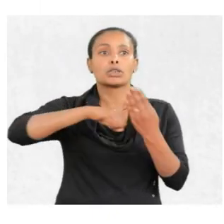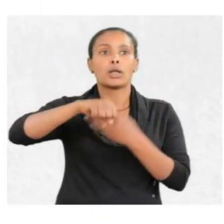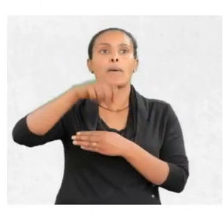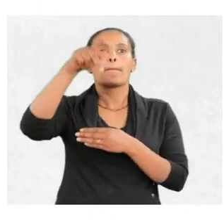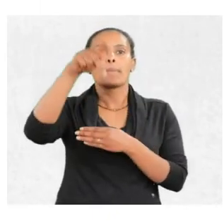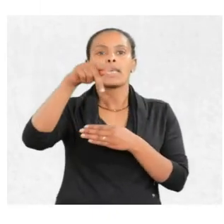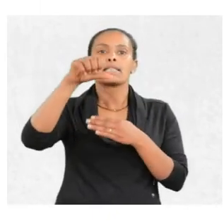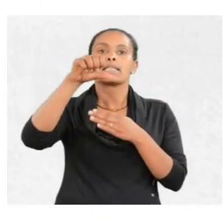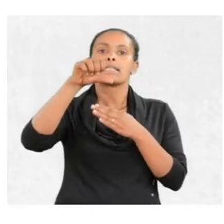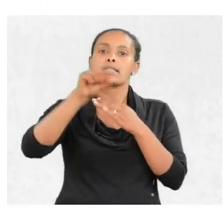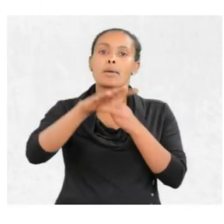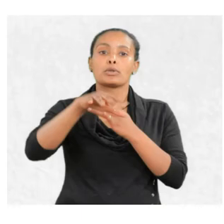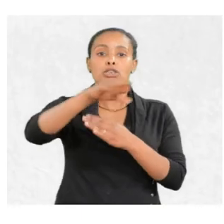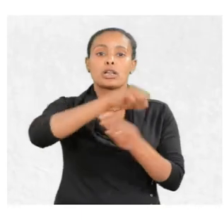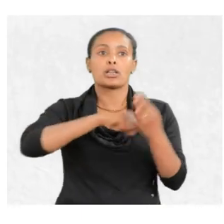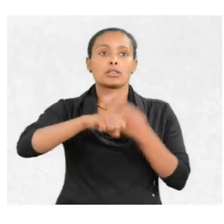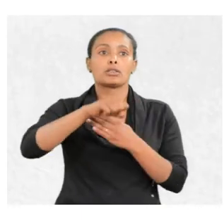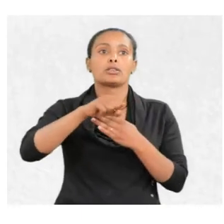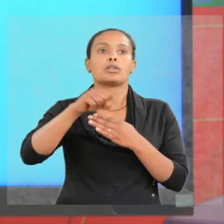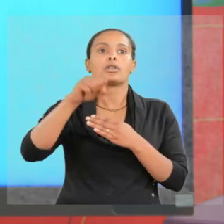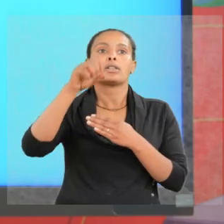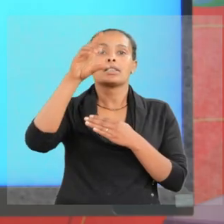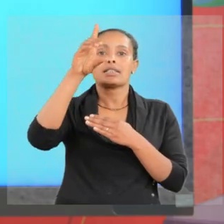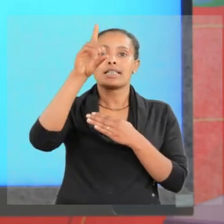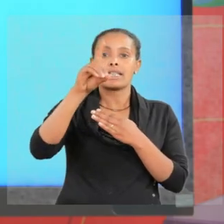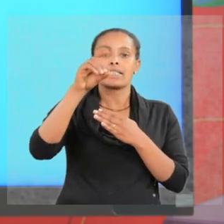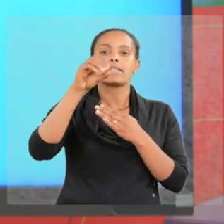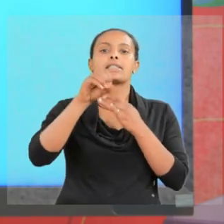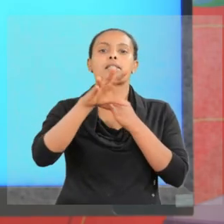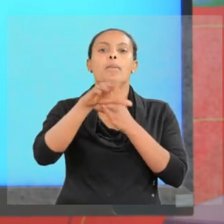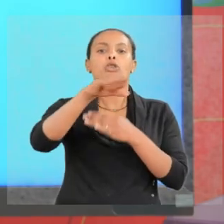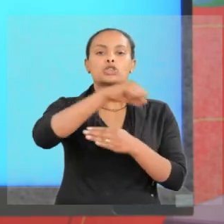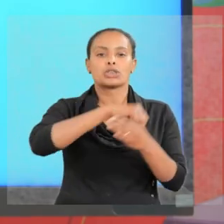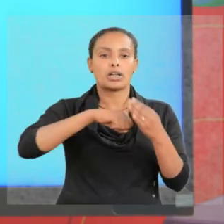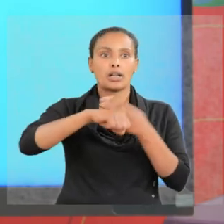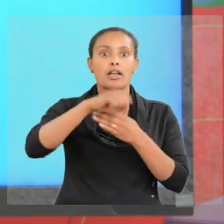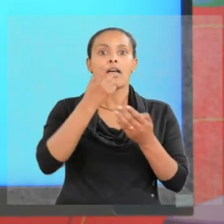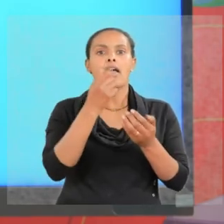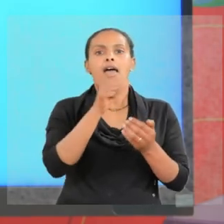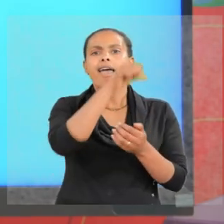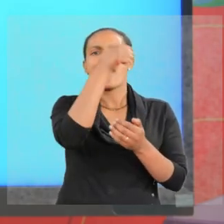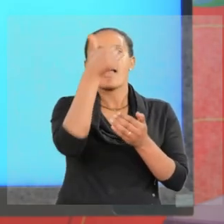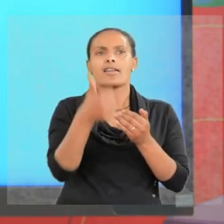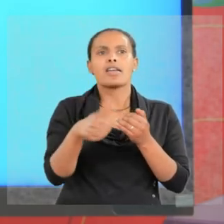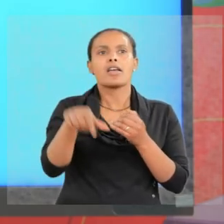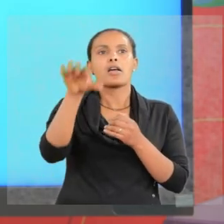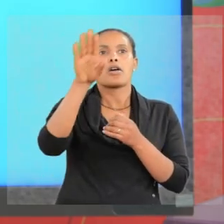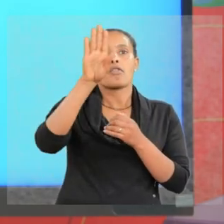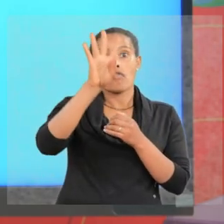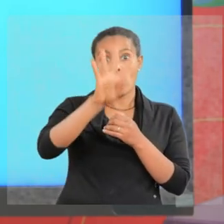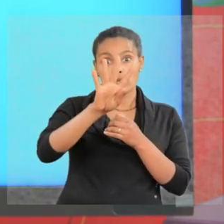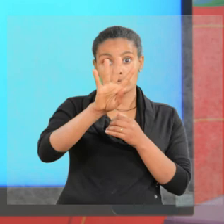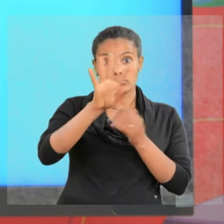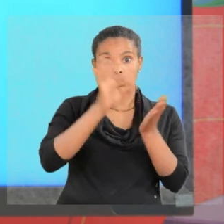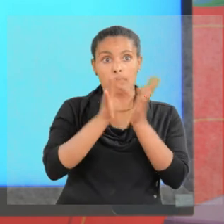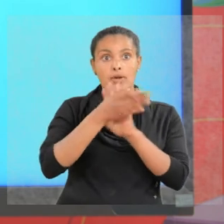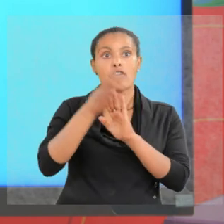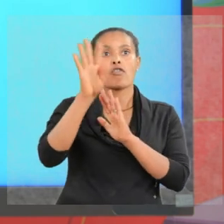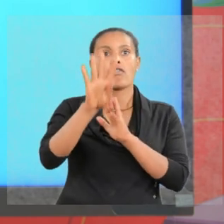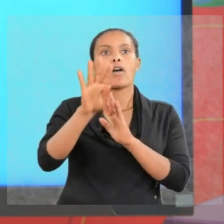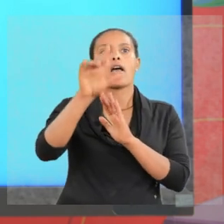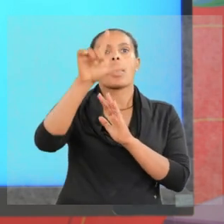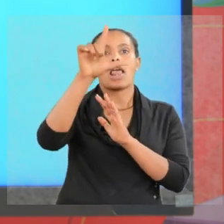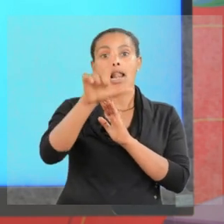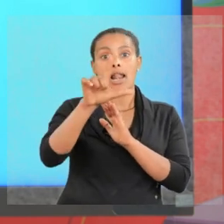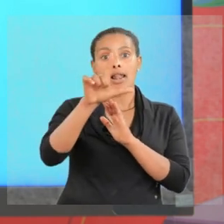p subshell. l is equal to two is d subshell. If n is equal to four, the possible values of